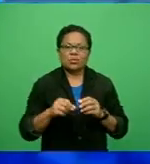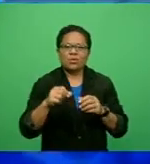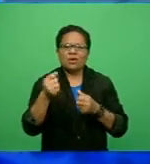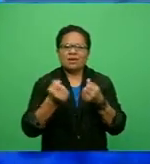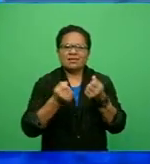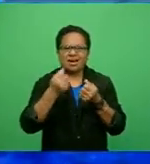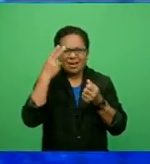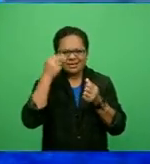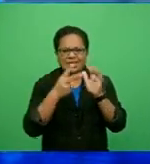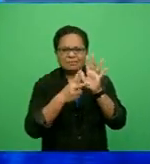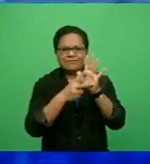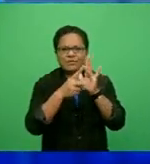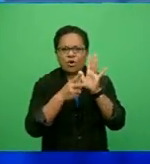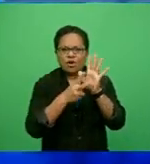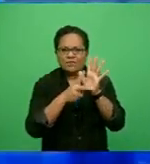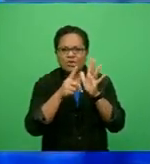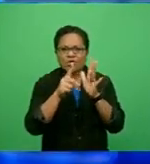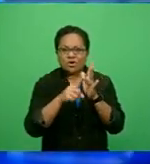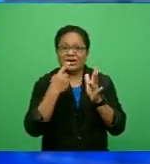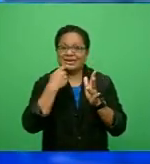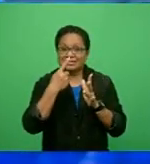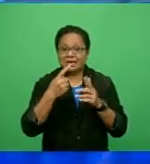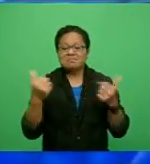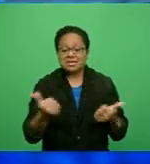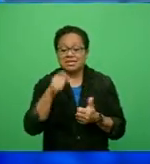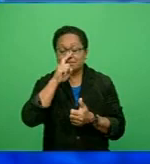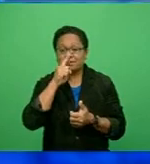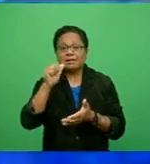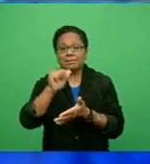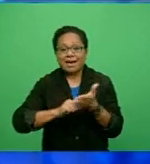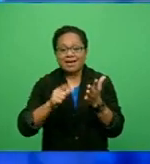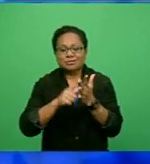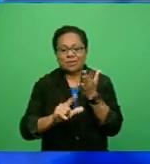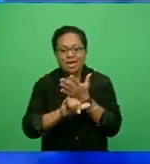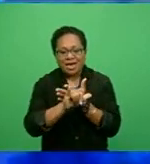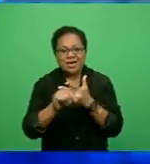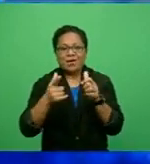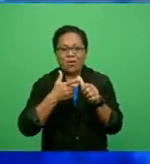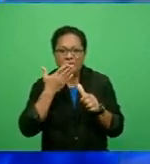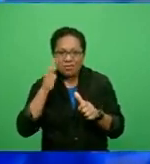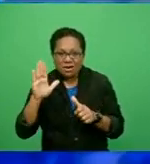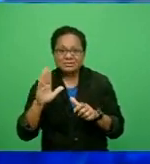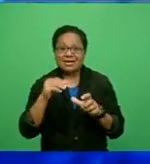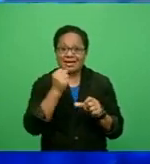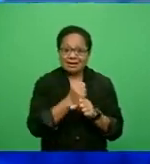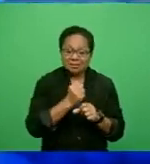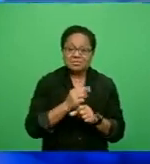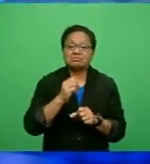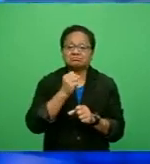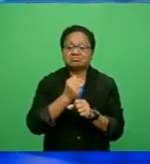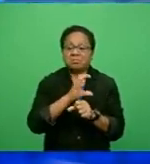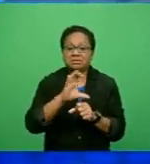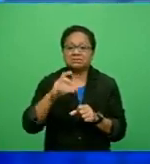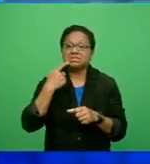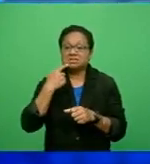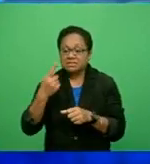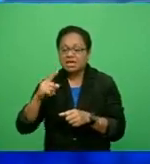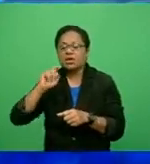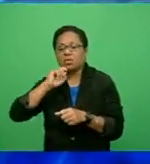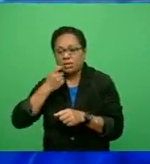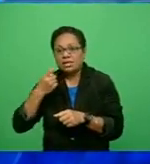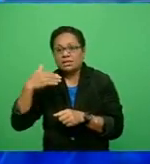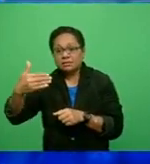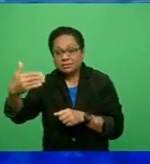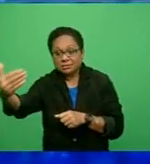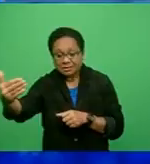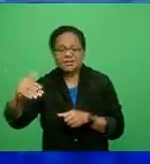says that demand rebounded in July and August. The company expects to hit its forecast of roughly flat sales year on year in the